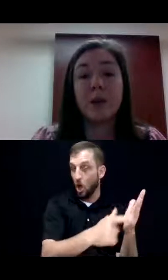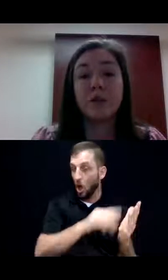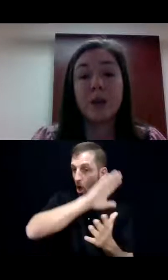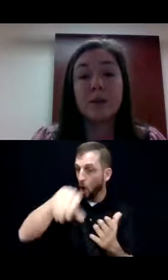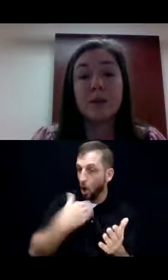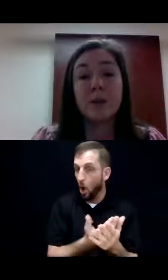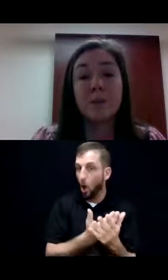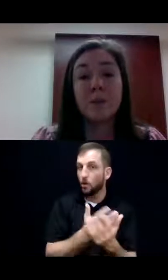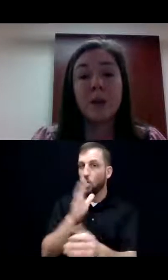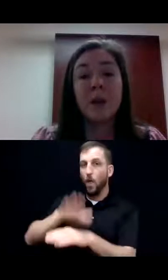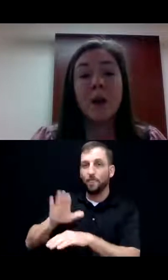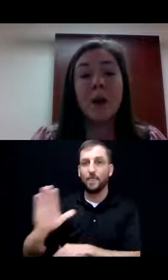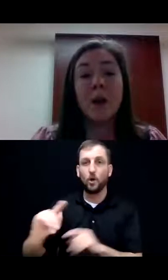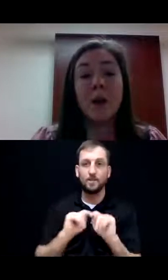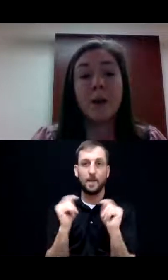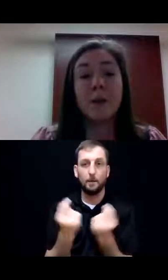people that they trust.